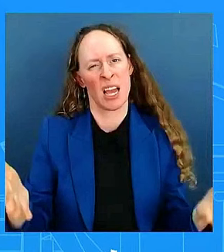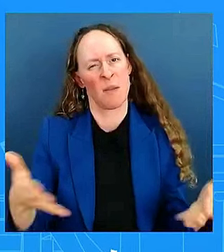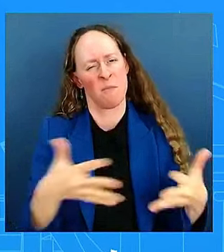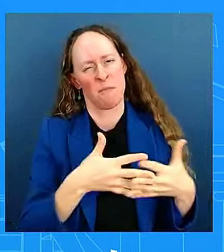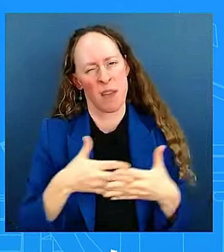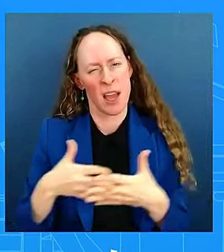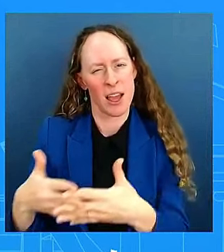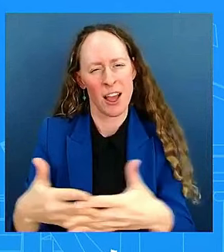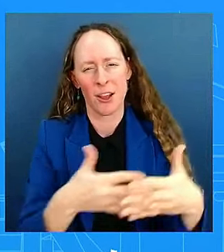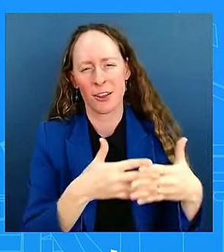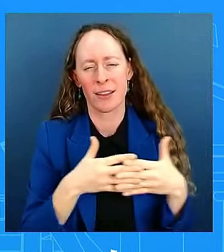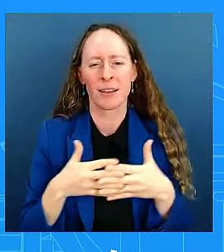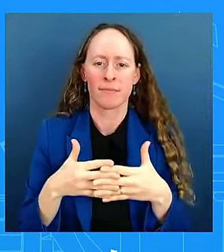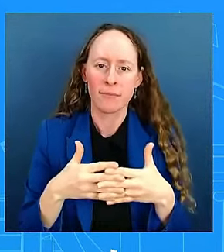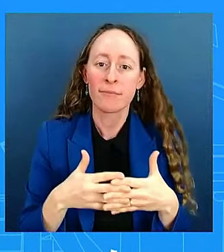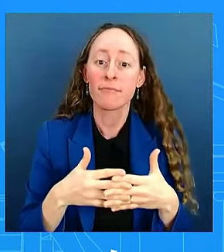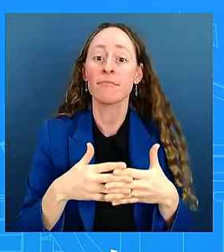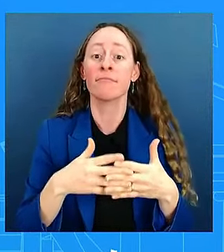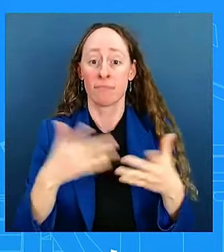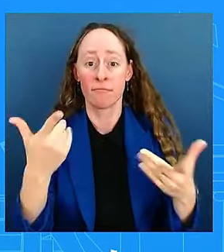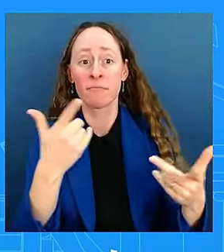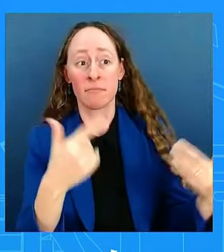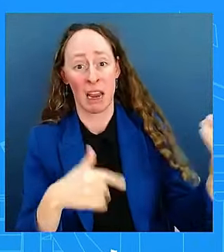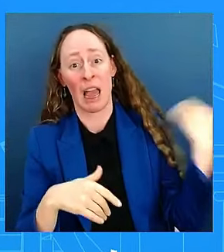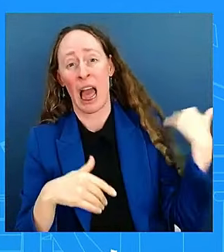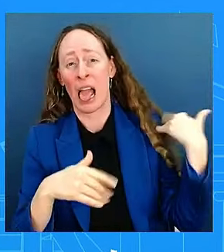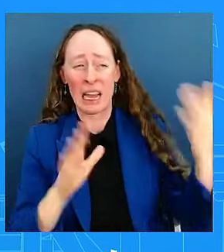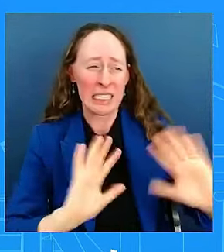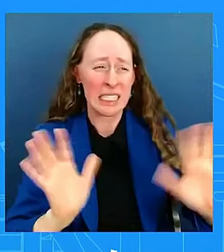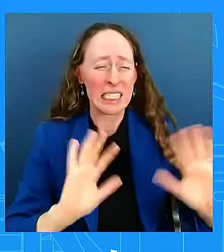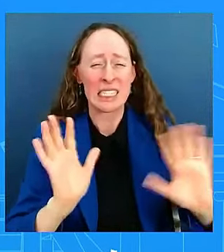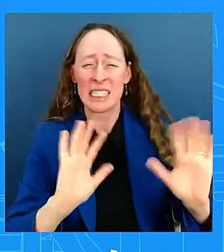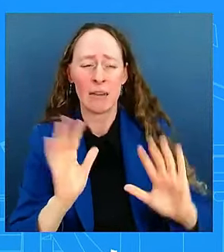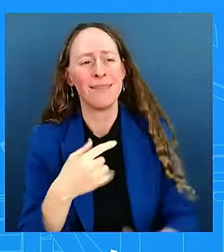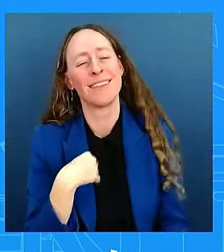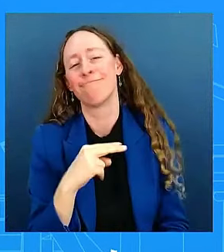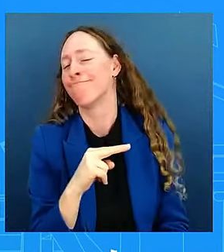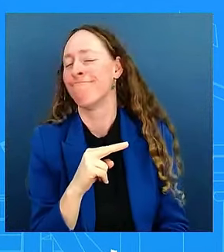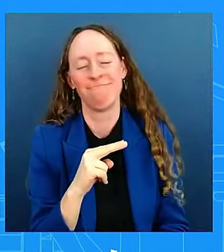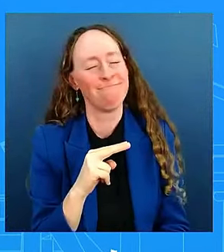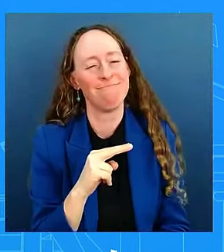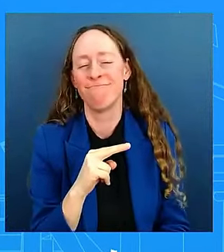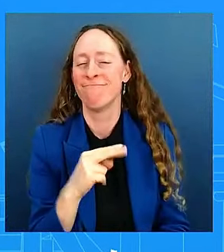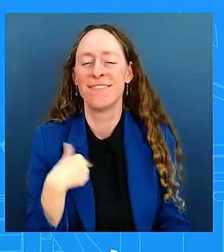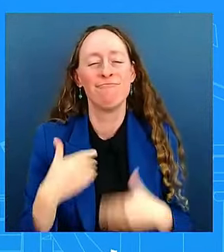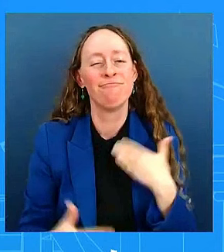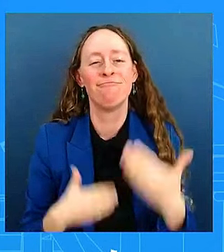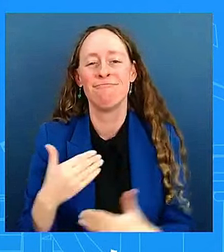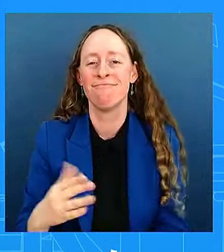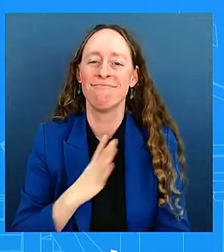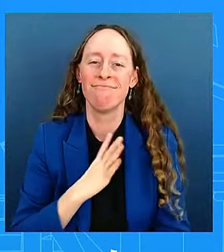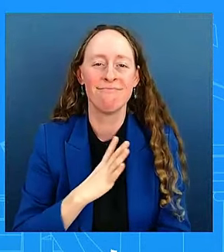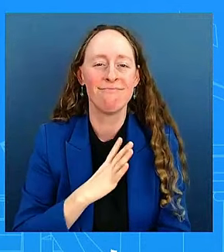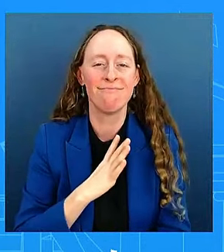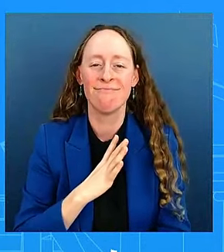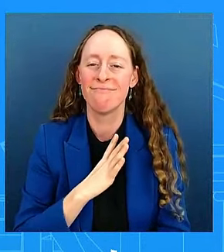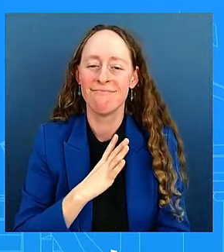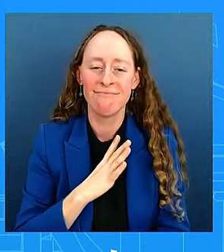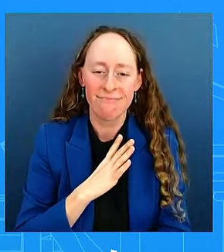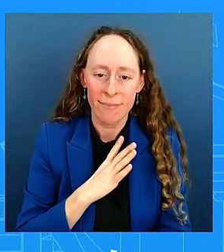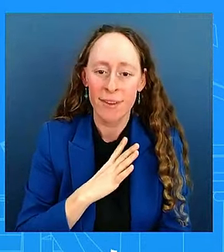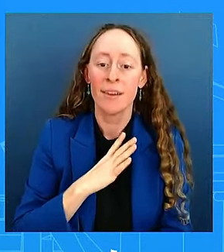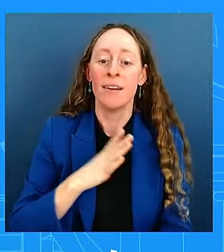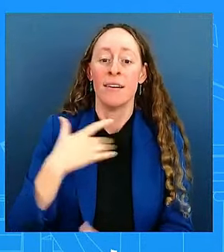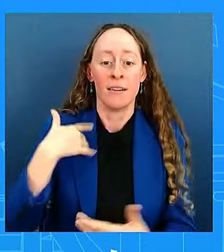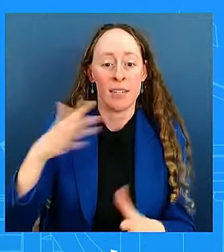problem. But it's working. We're also told that our historic laws to invest in America and all Americans would crowd out private